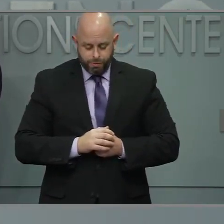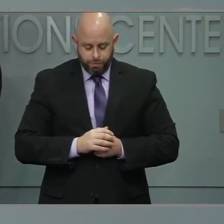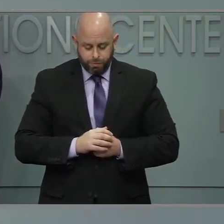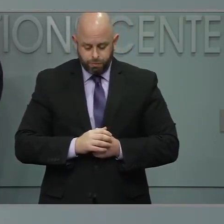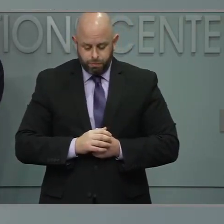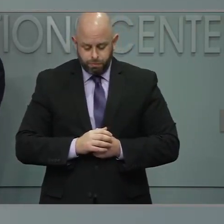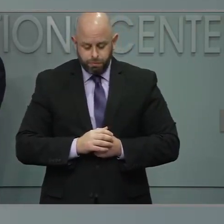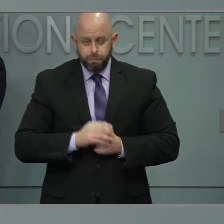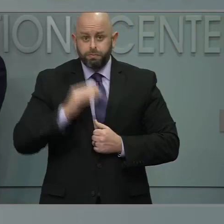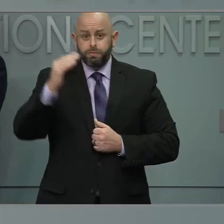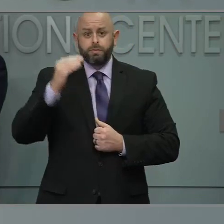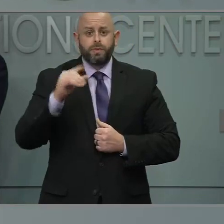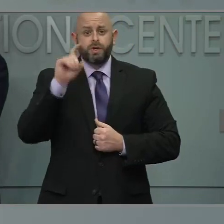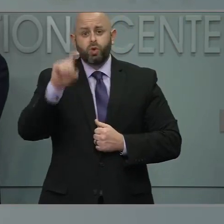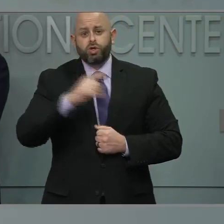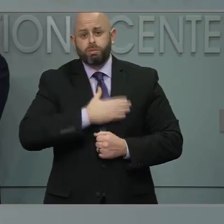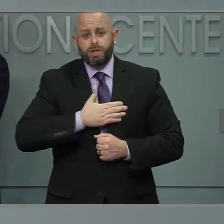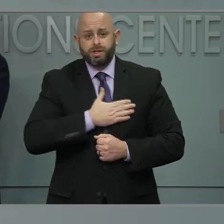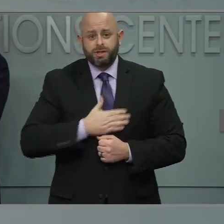Next question, please.